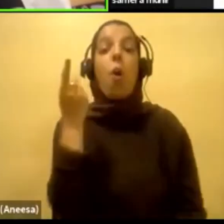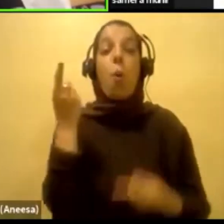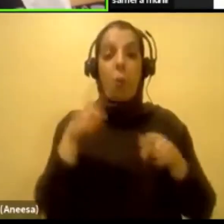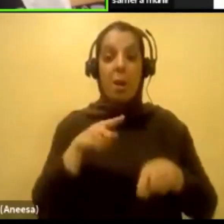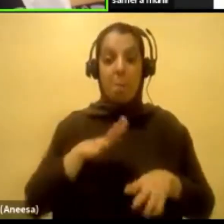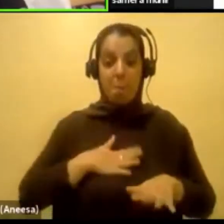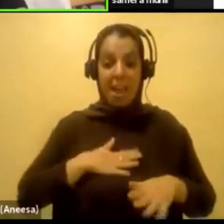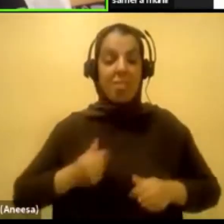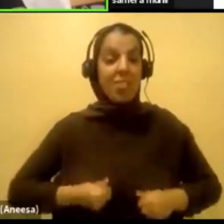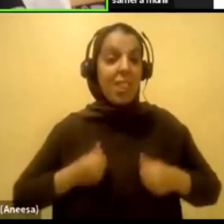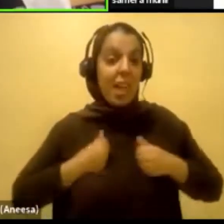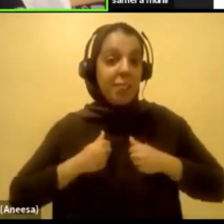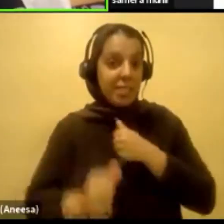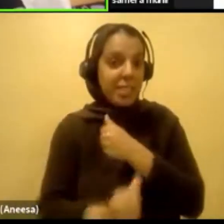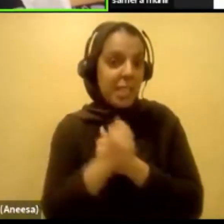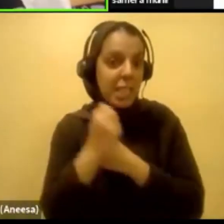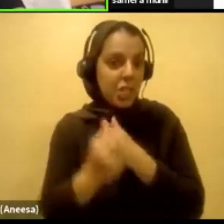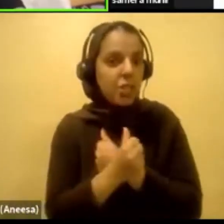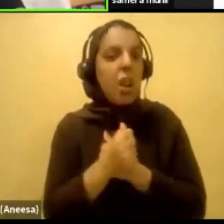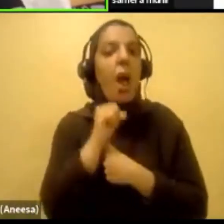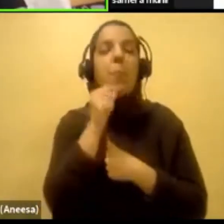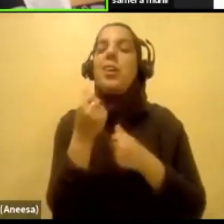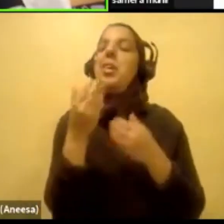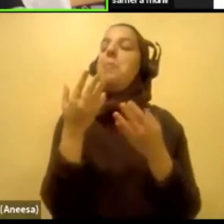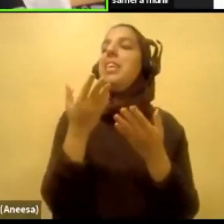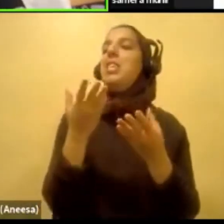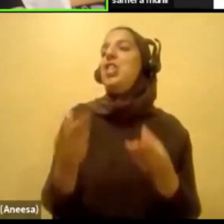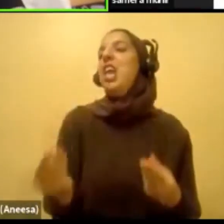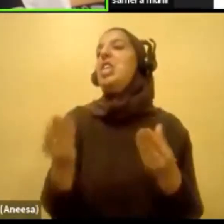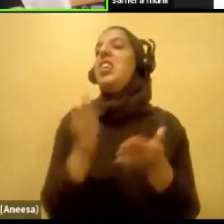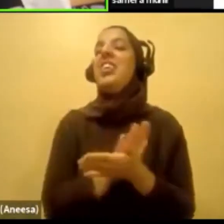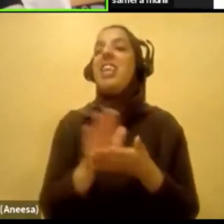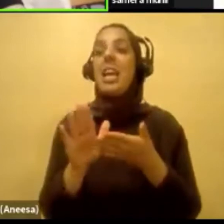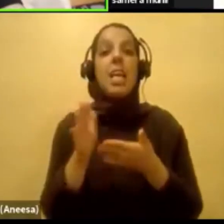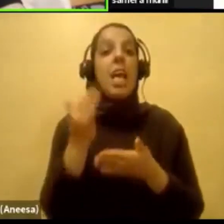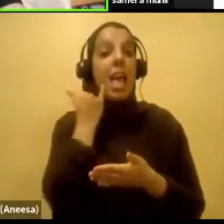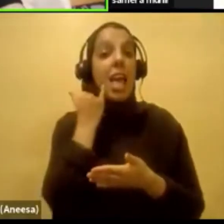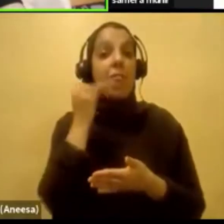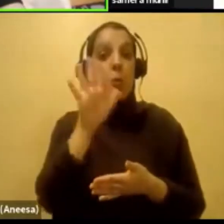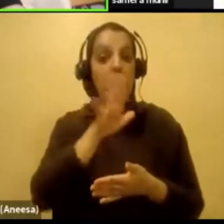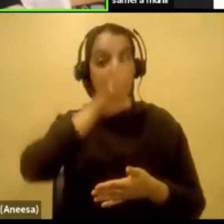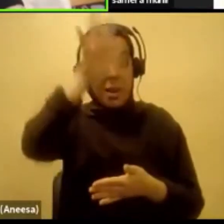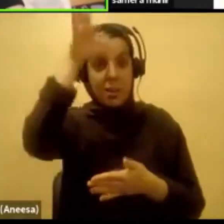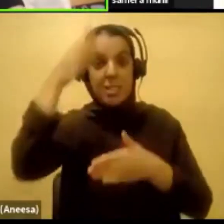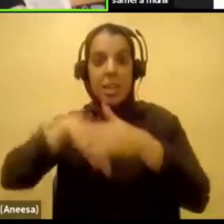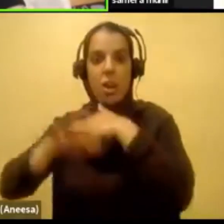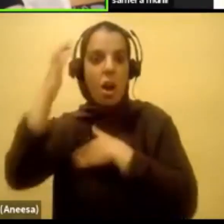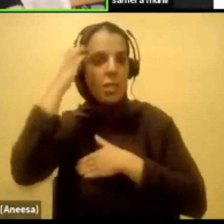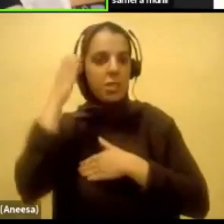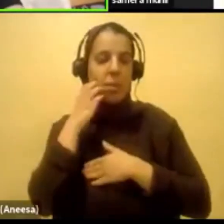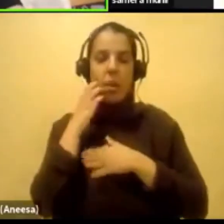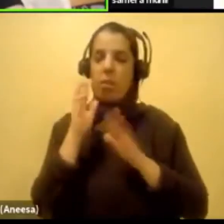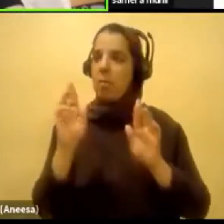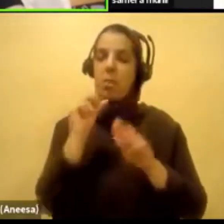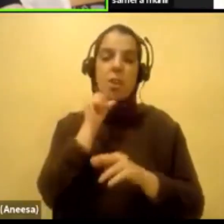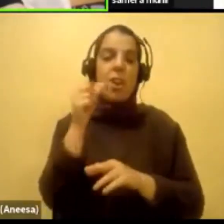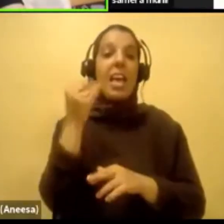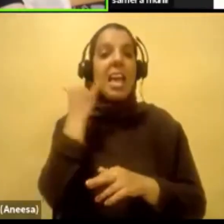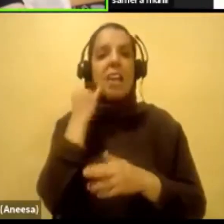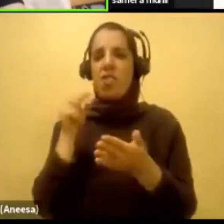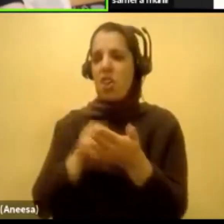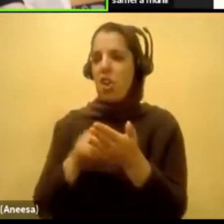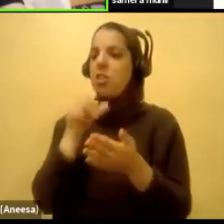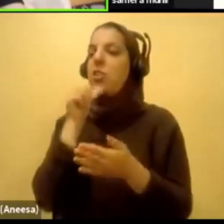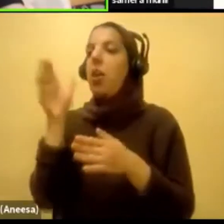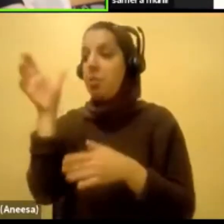on the line, I'm sorry, I'm not going to be gentle. If your parents were in the hospital, they're stuck for a lot of their work and the nurse wasn't taking them seriously. You wouldn't get